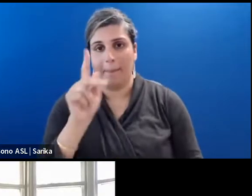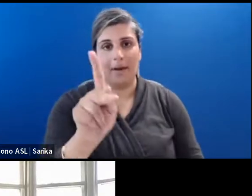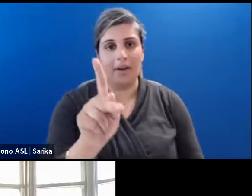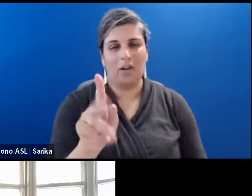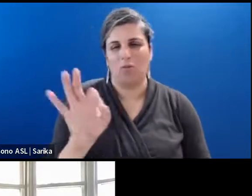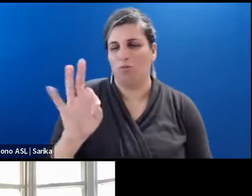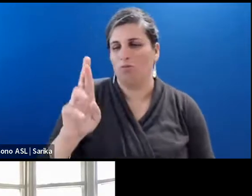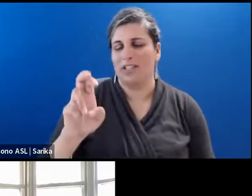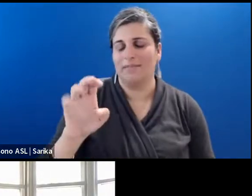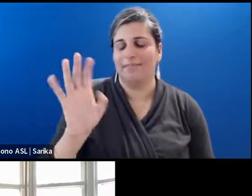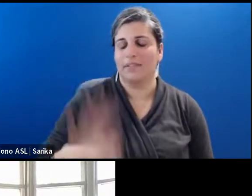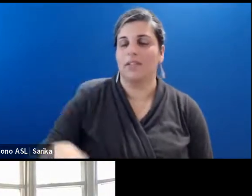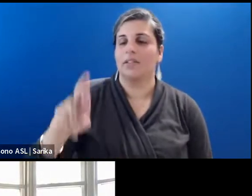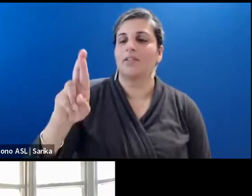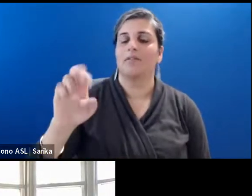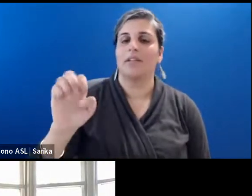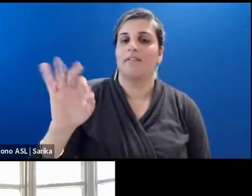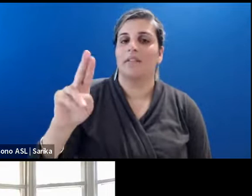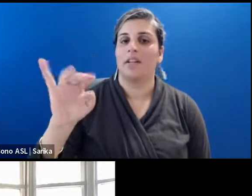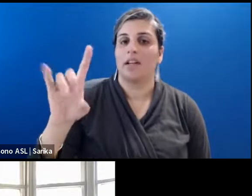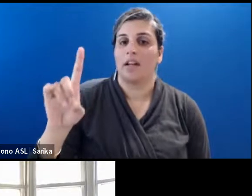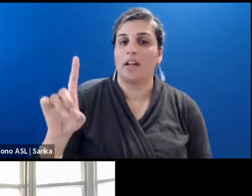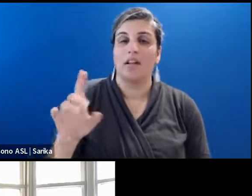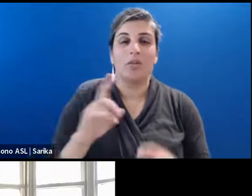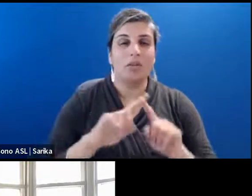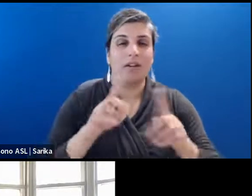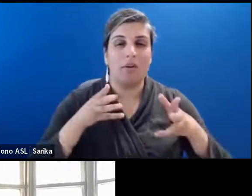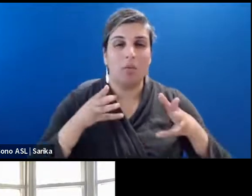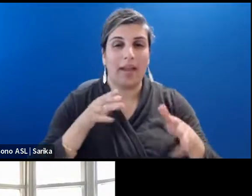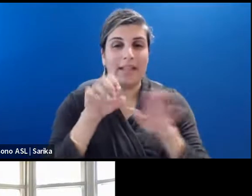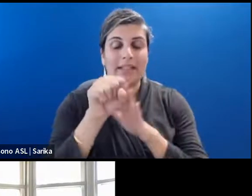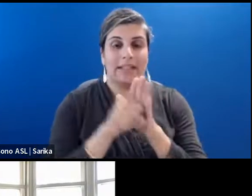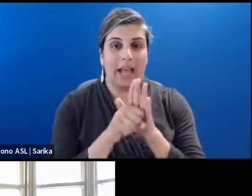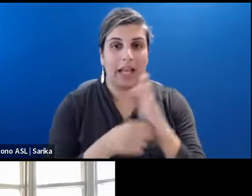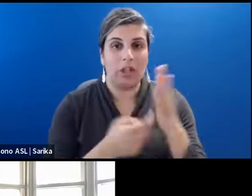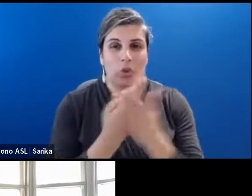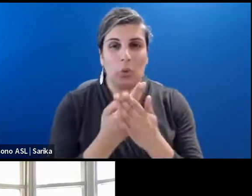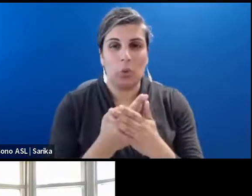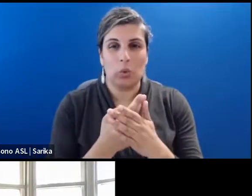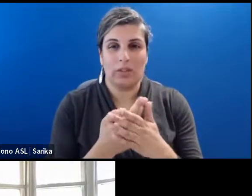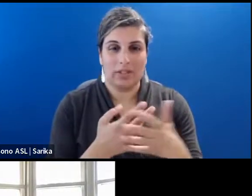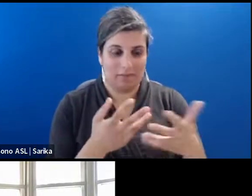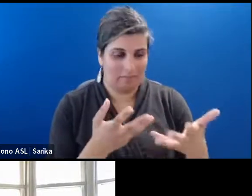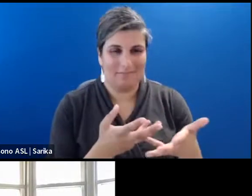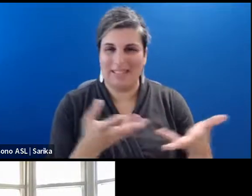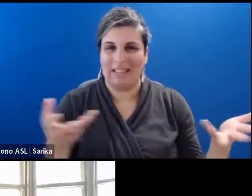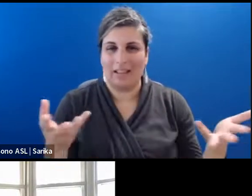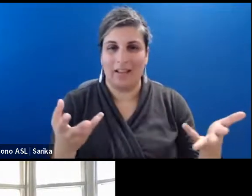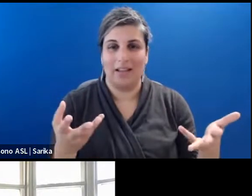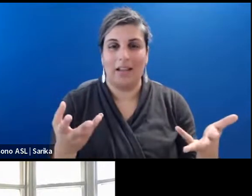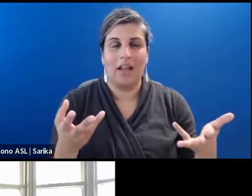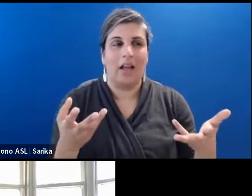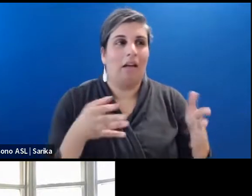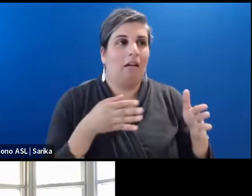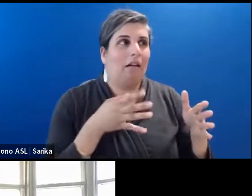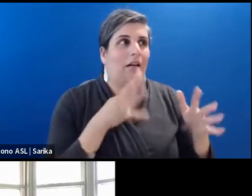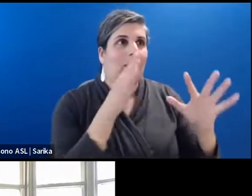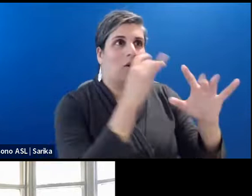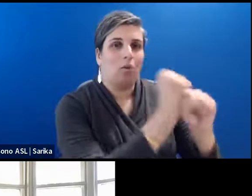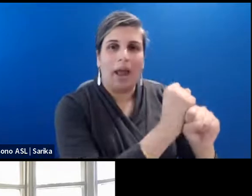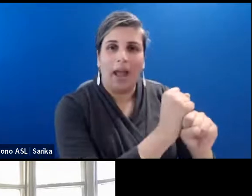states, um, utilize these instruments to like Betsy said, attract the film industry here.